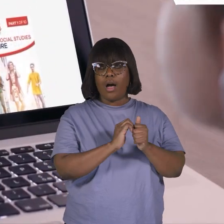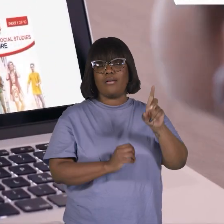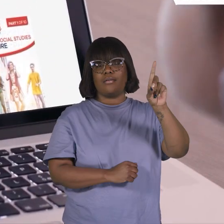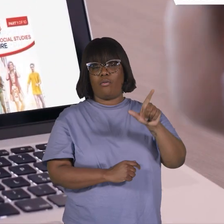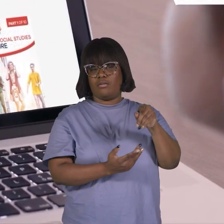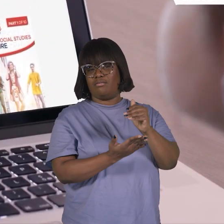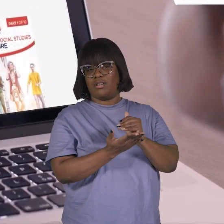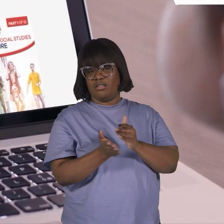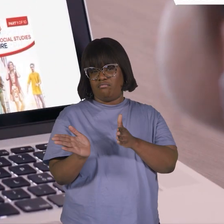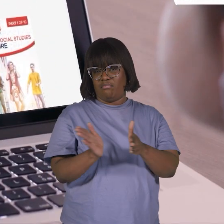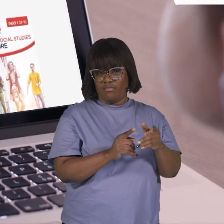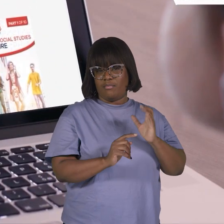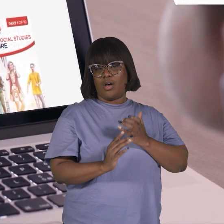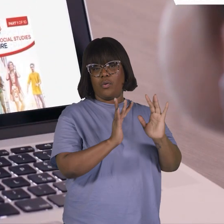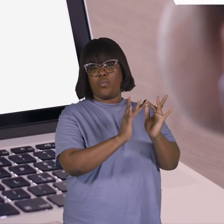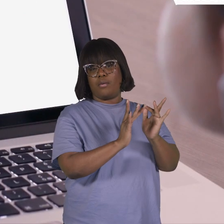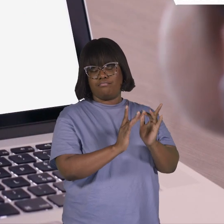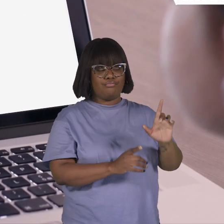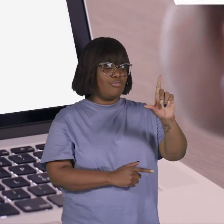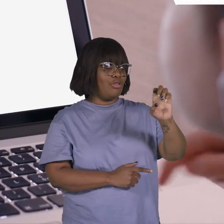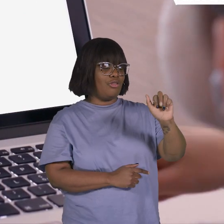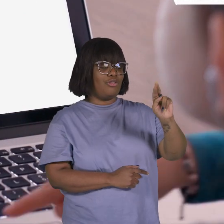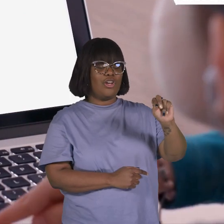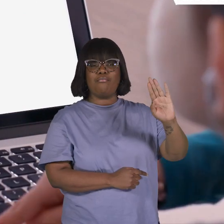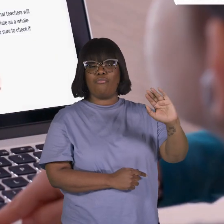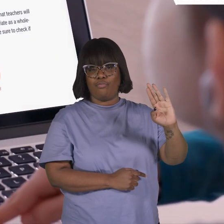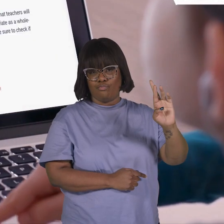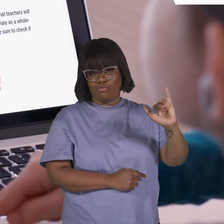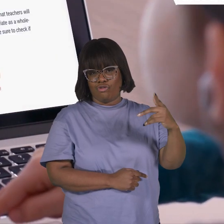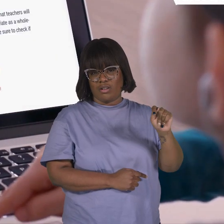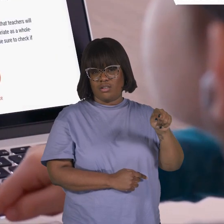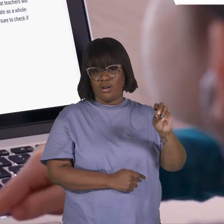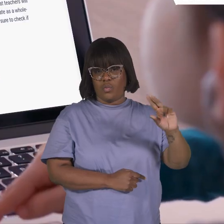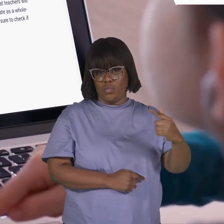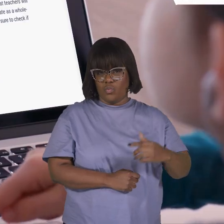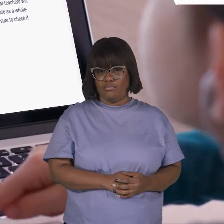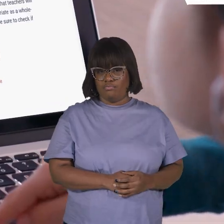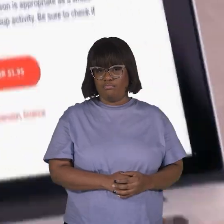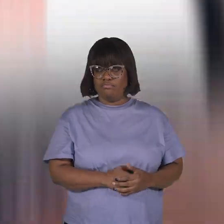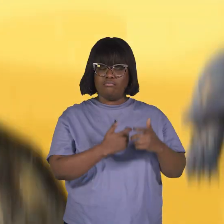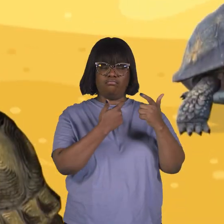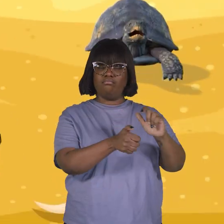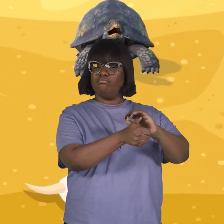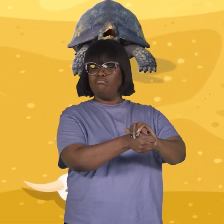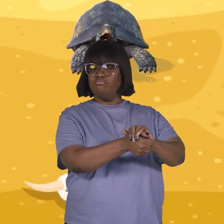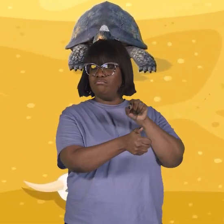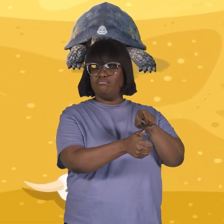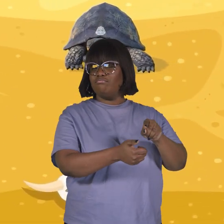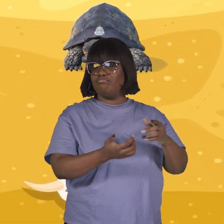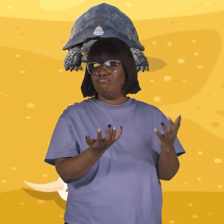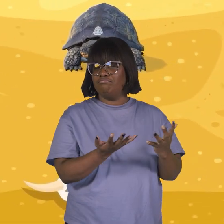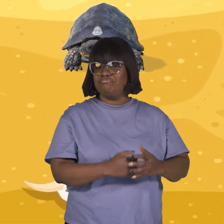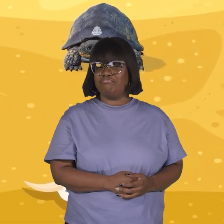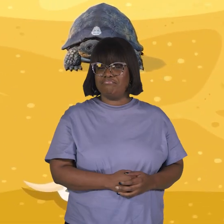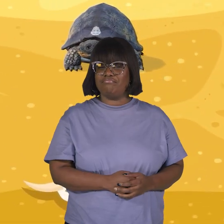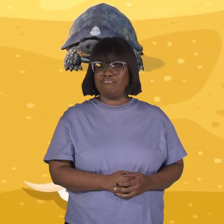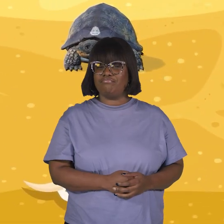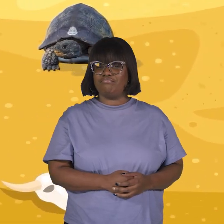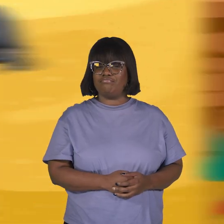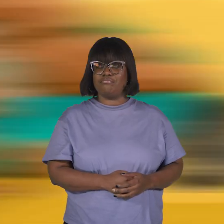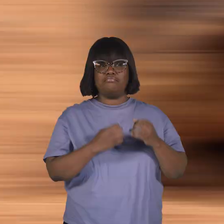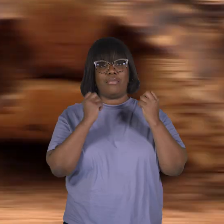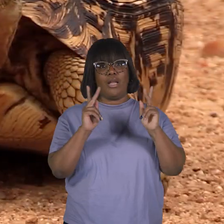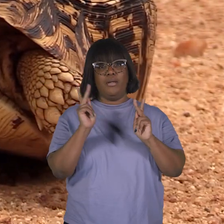can read along with us by downloading this lesson plan from our website, learnbright.org. What are tortoises?